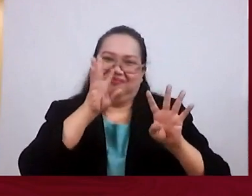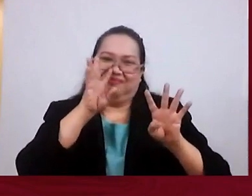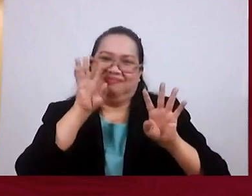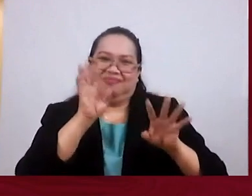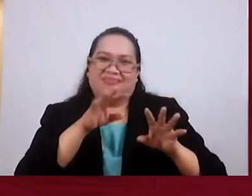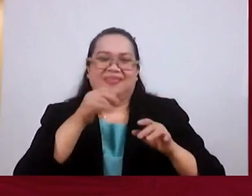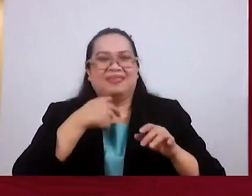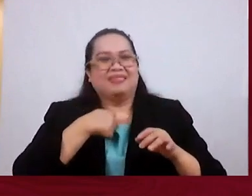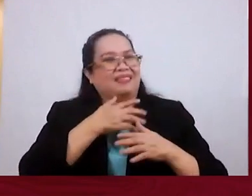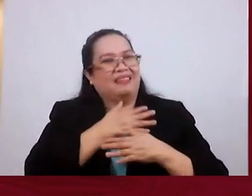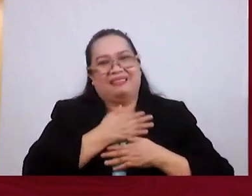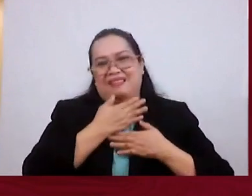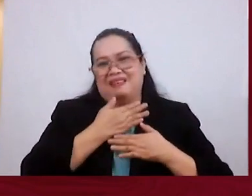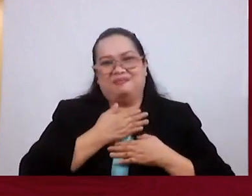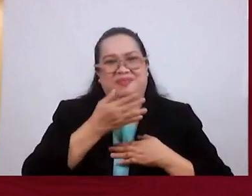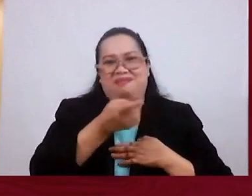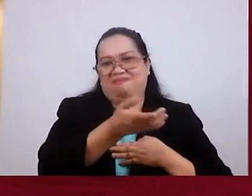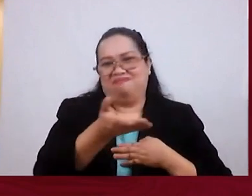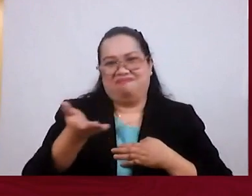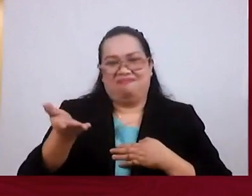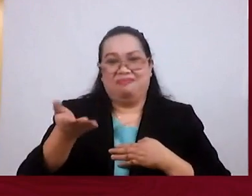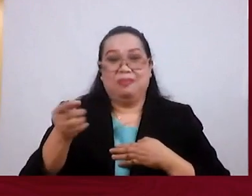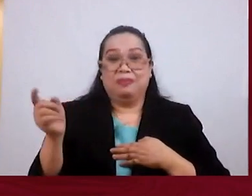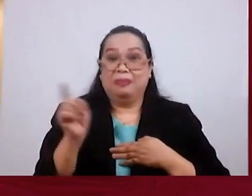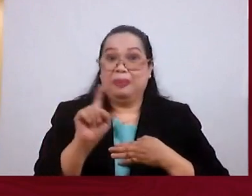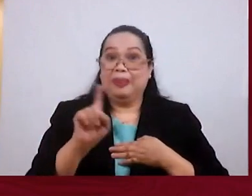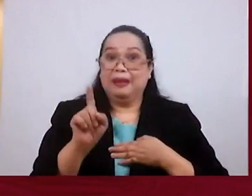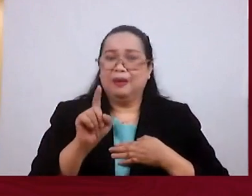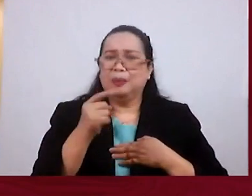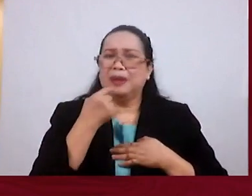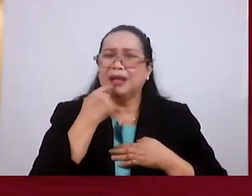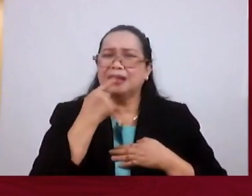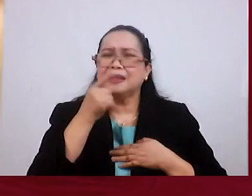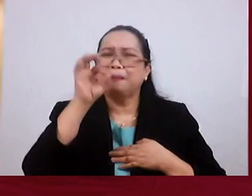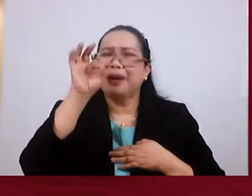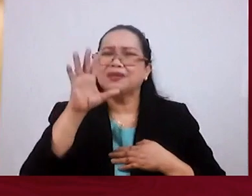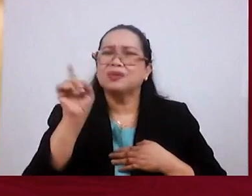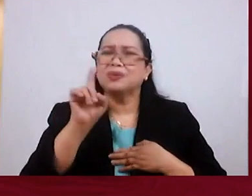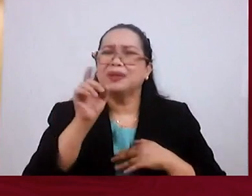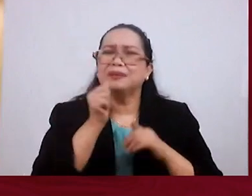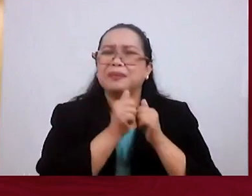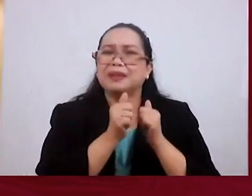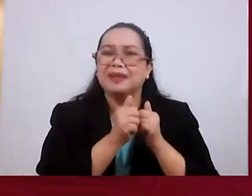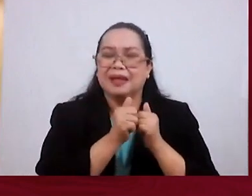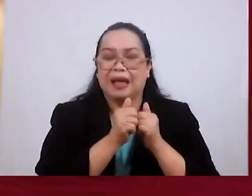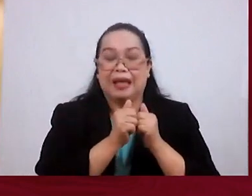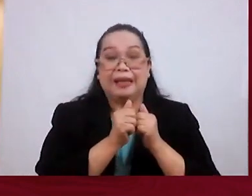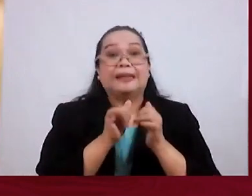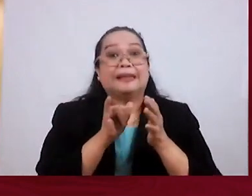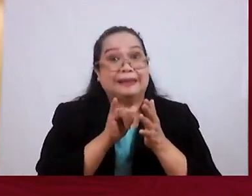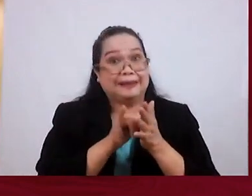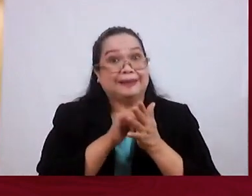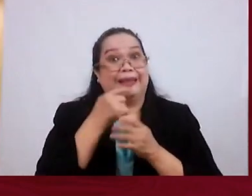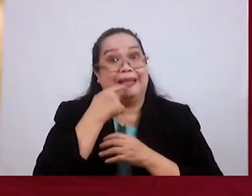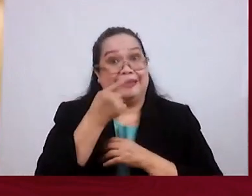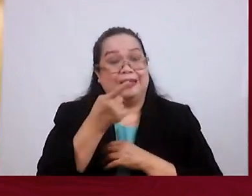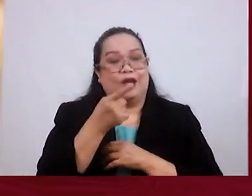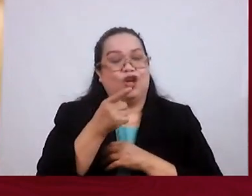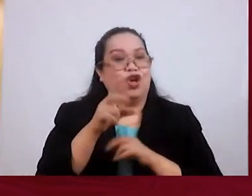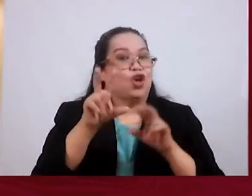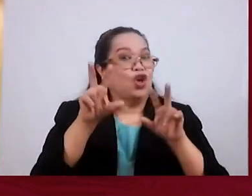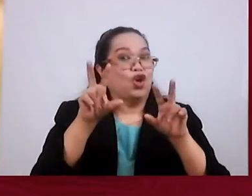Pleasure In Him What Is He Saying Pastor This Is What He's Saying